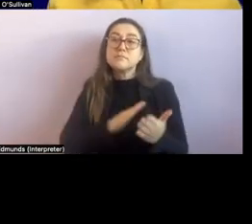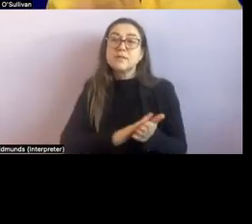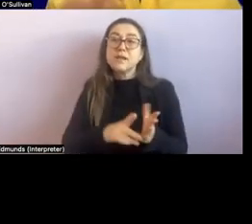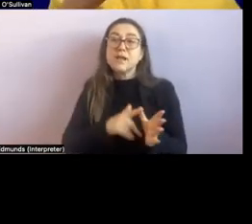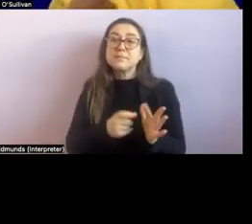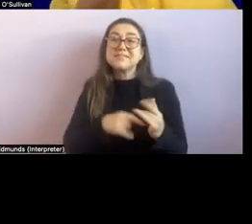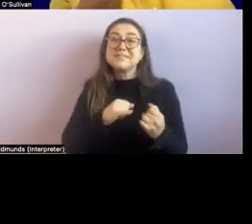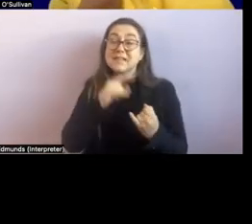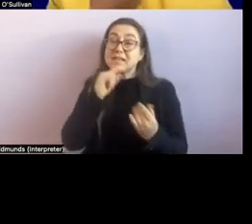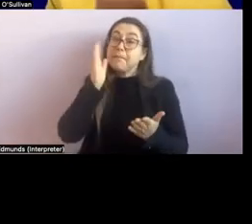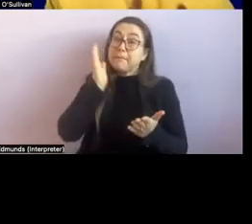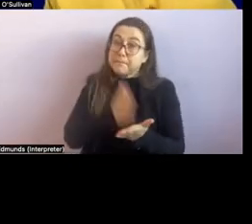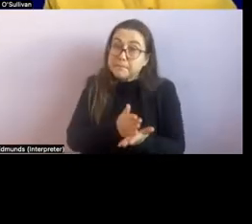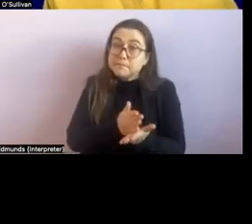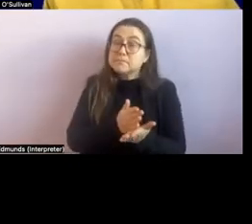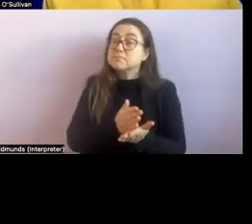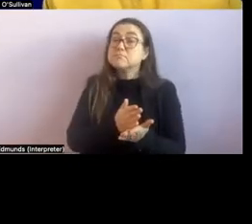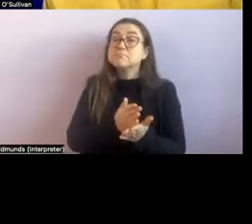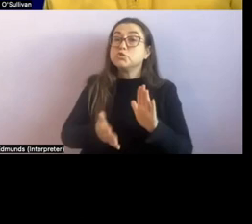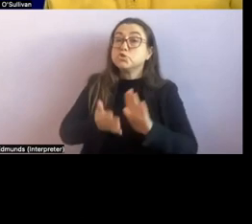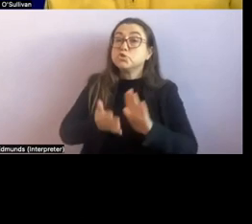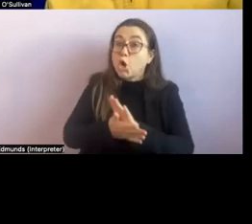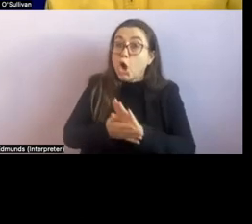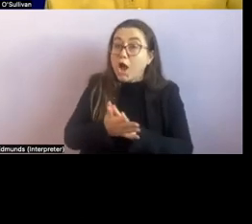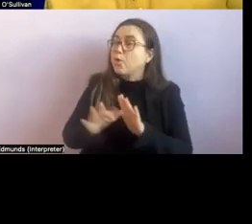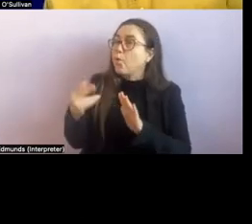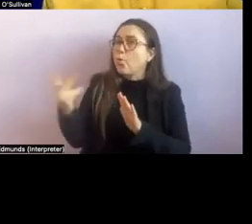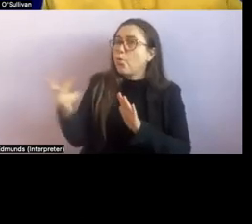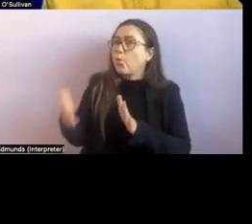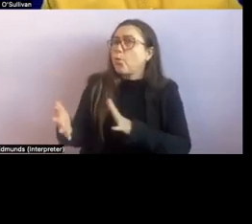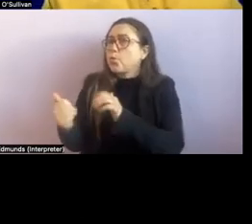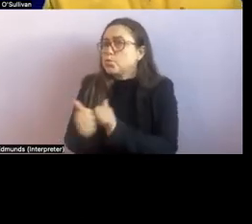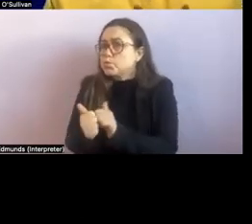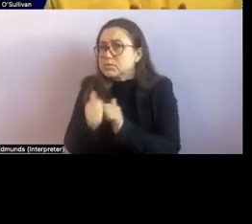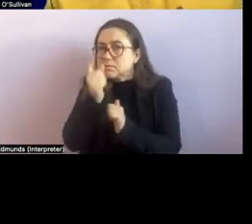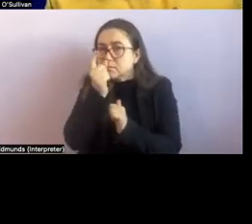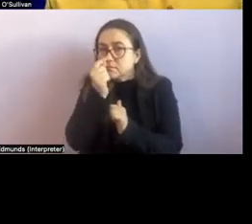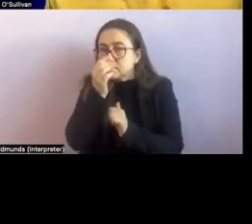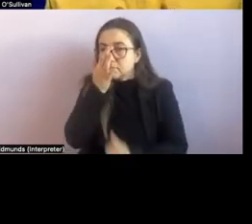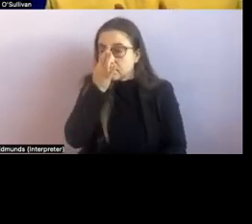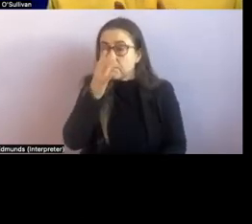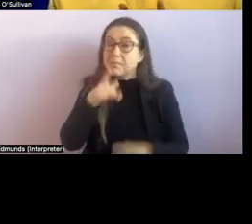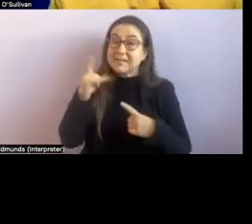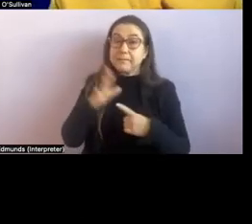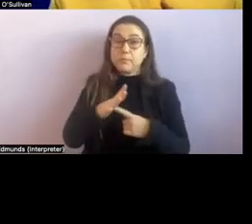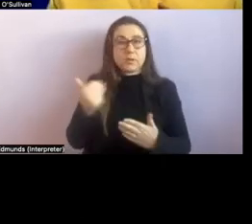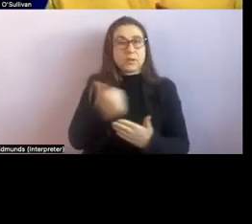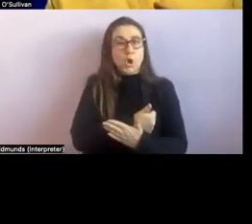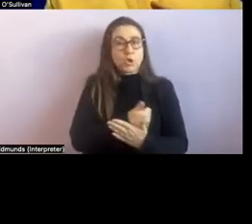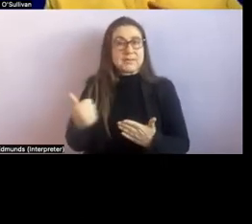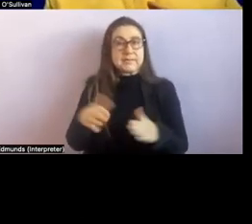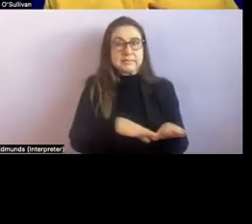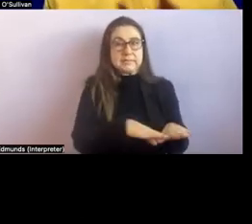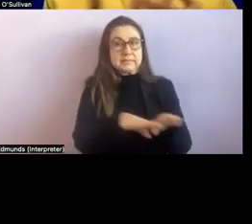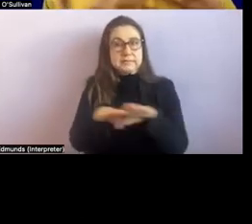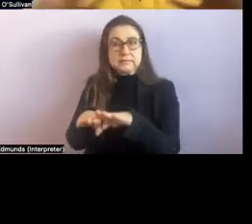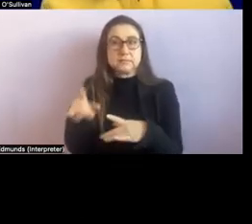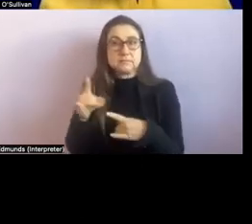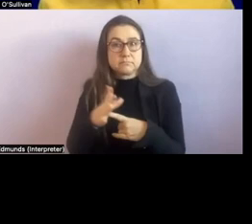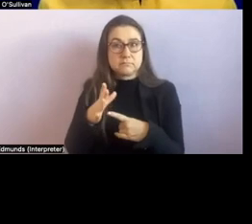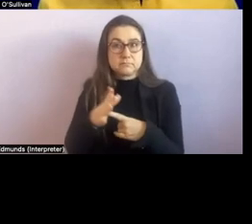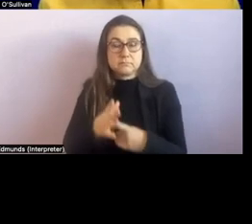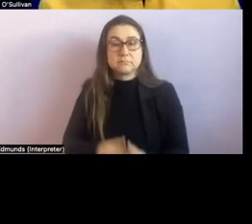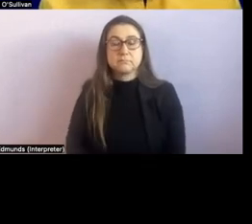signs or signals that you as a team work on um so using consistent different haptics could be you know